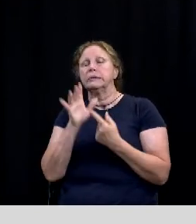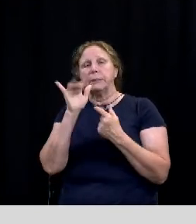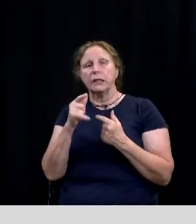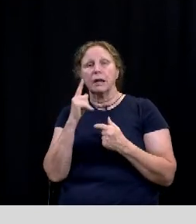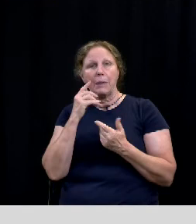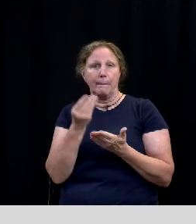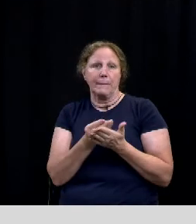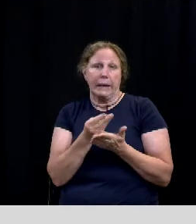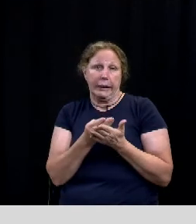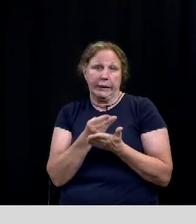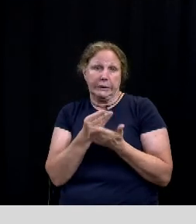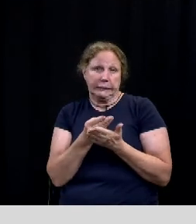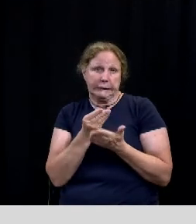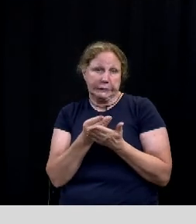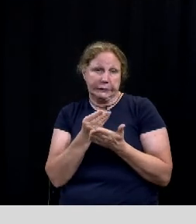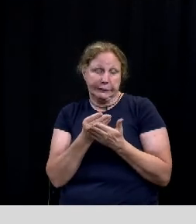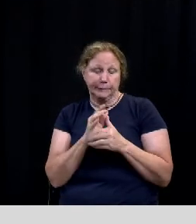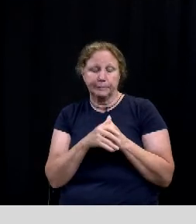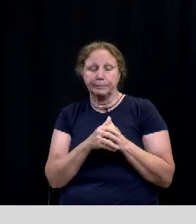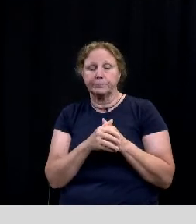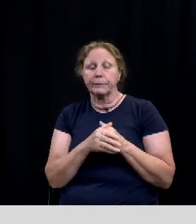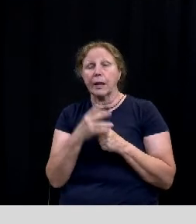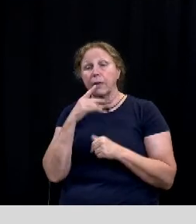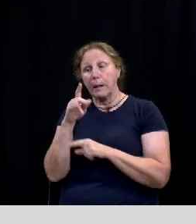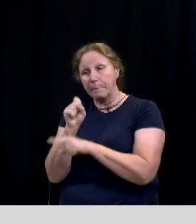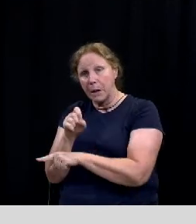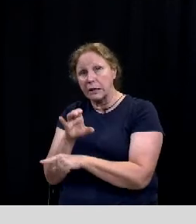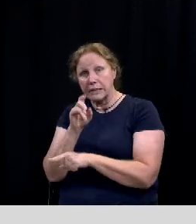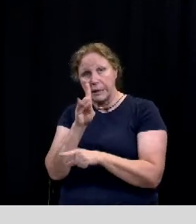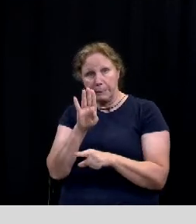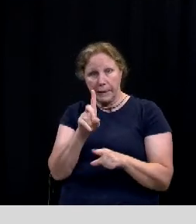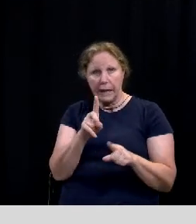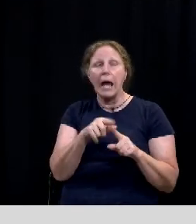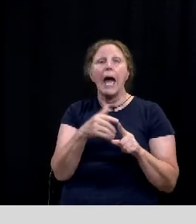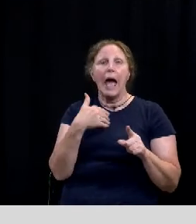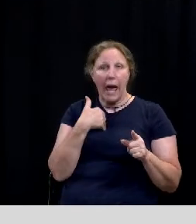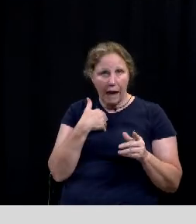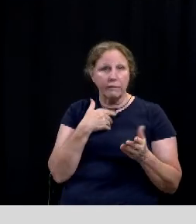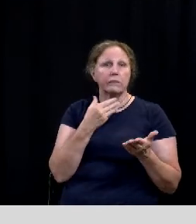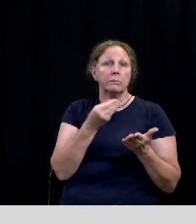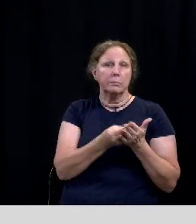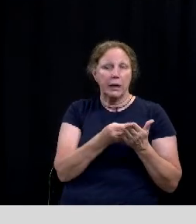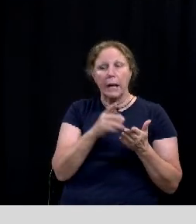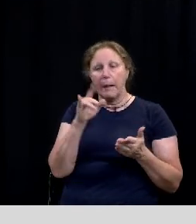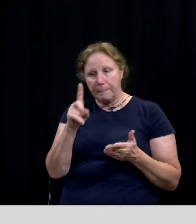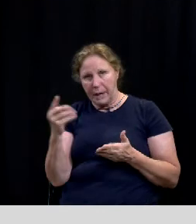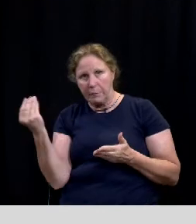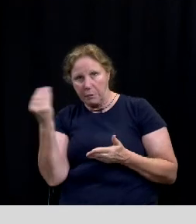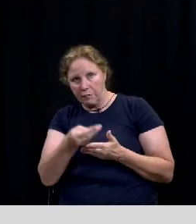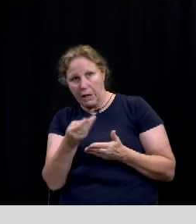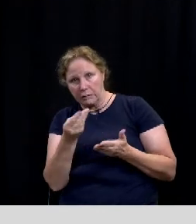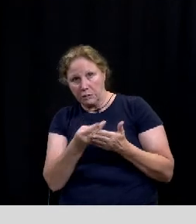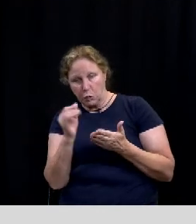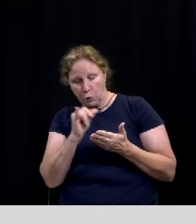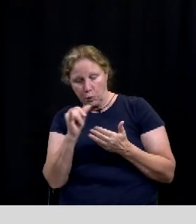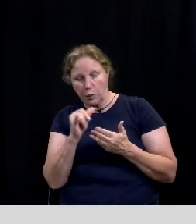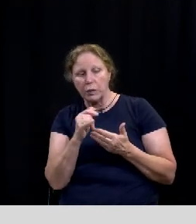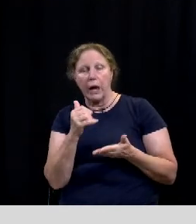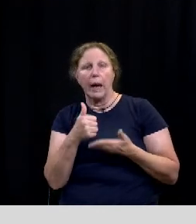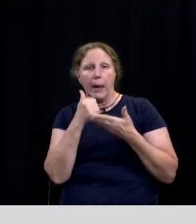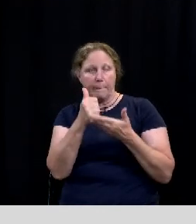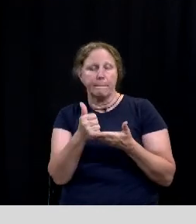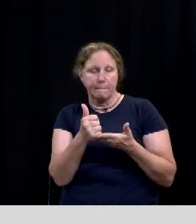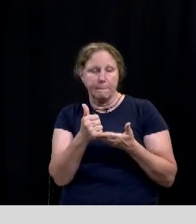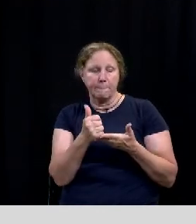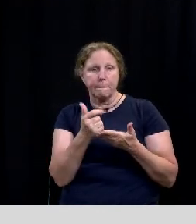funding um thankfully parks and cvb have been able to provide assets and the pid has been able to provide funding this year to to kind